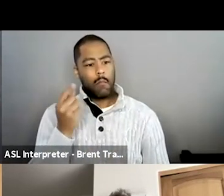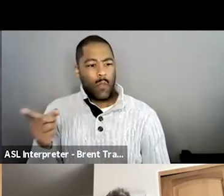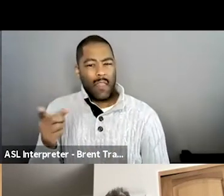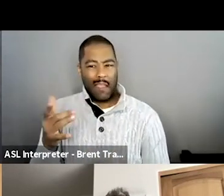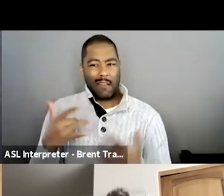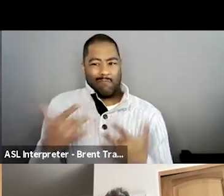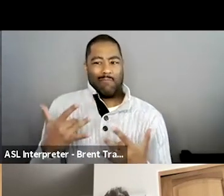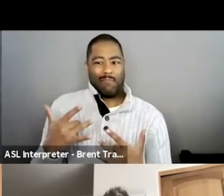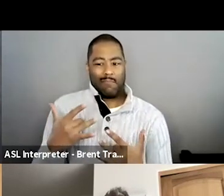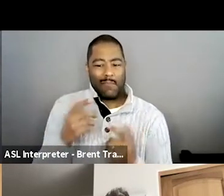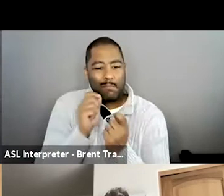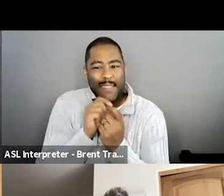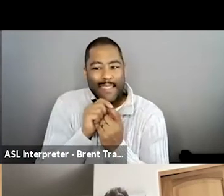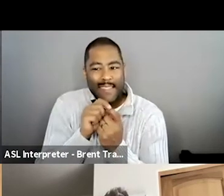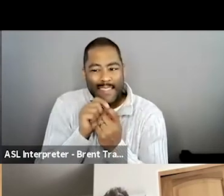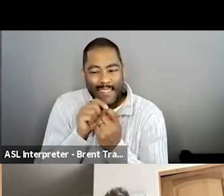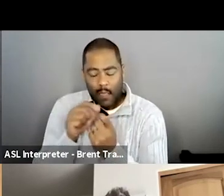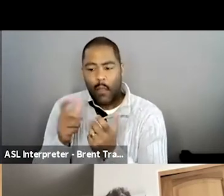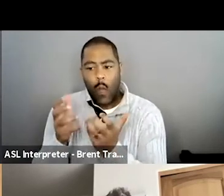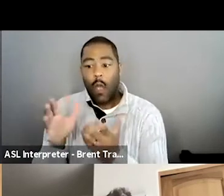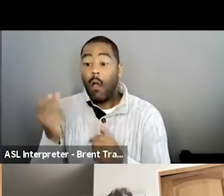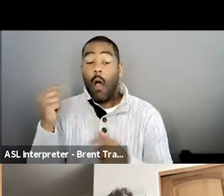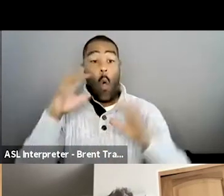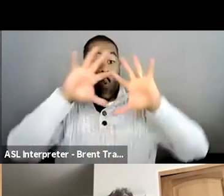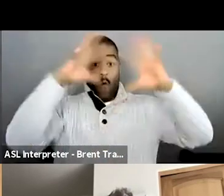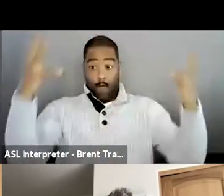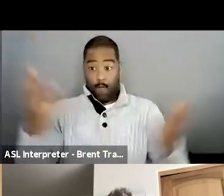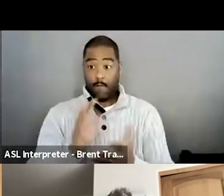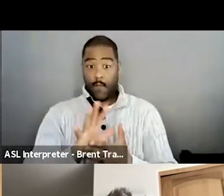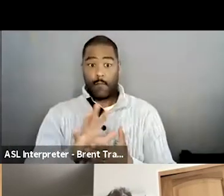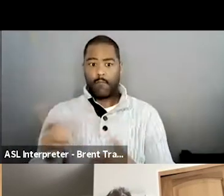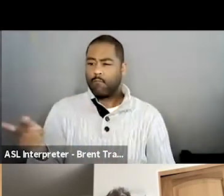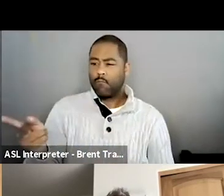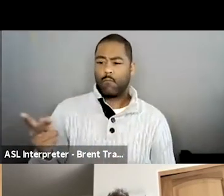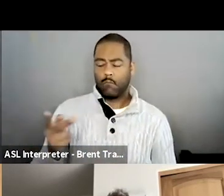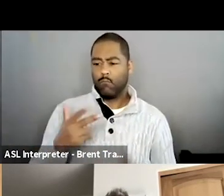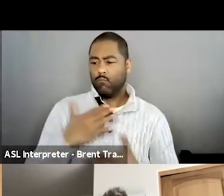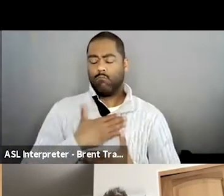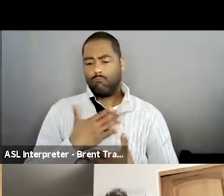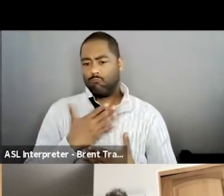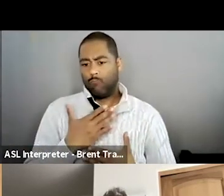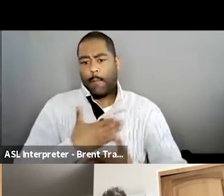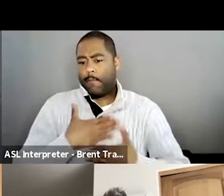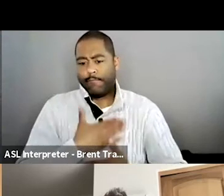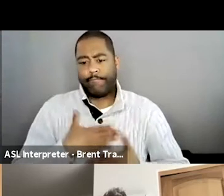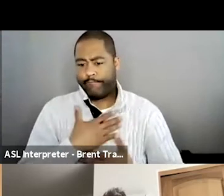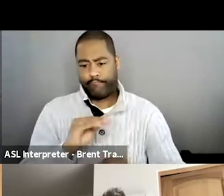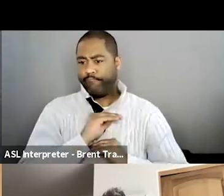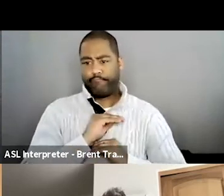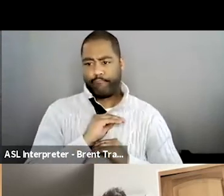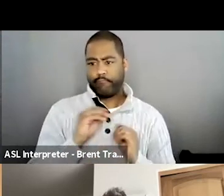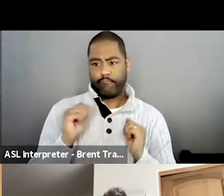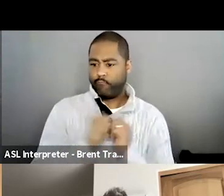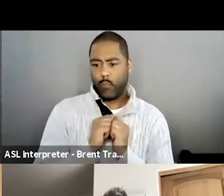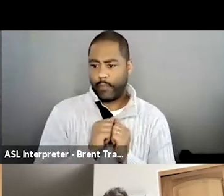they are pleased with the overall result and they're very happy with what it's been able to accomplish and do. And overall, we just want it to